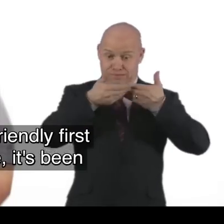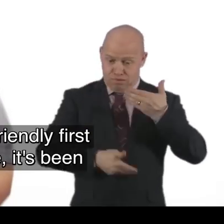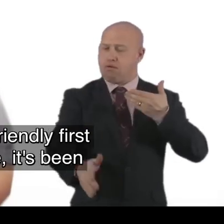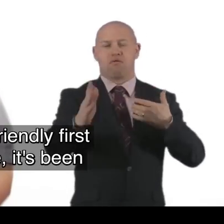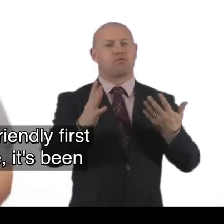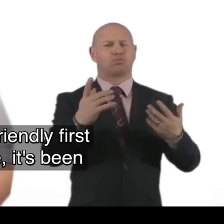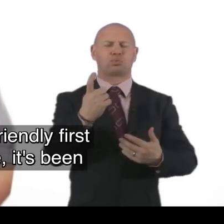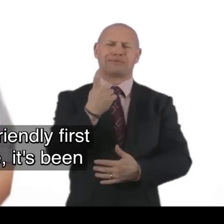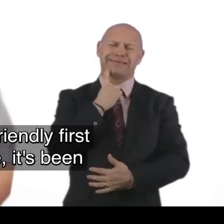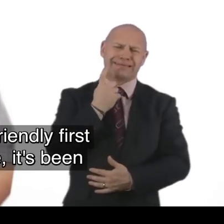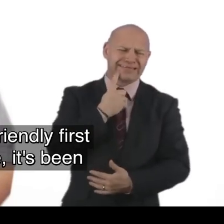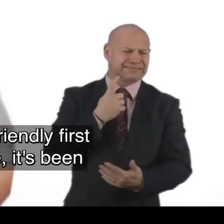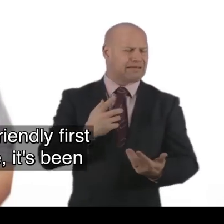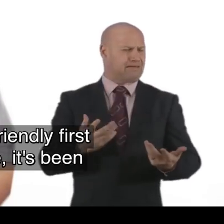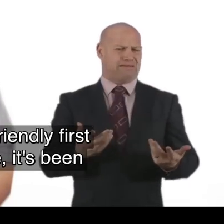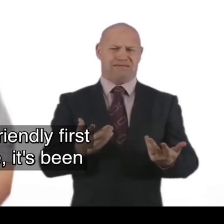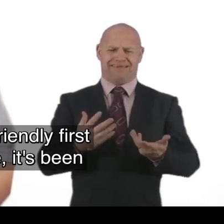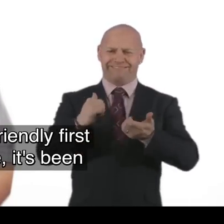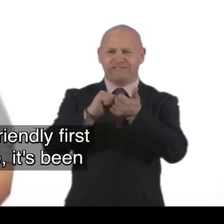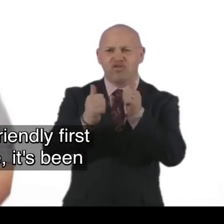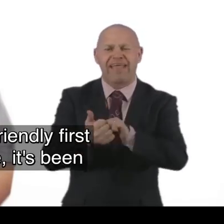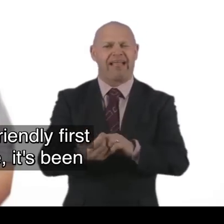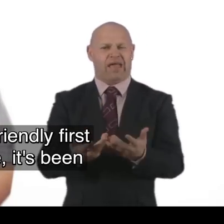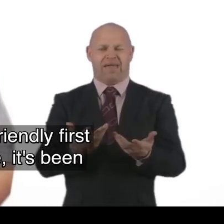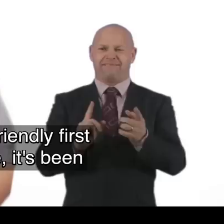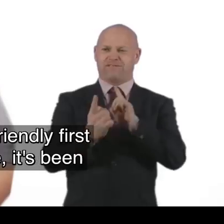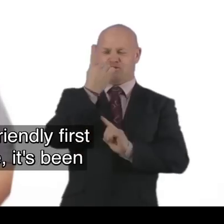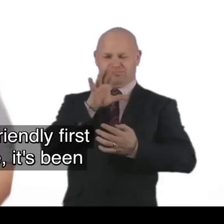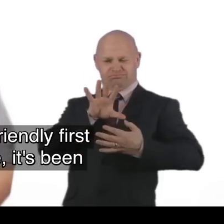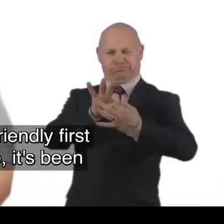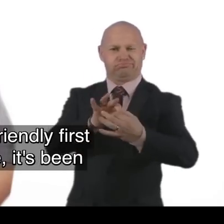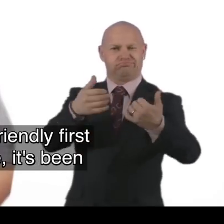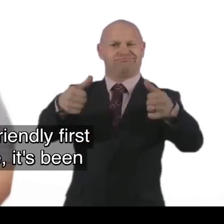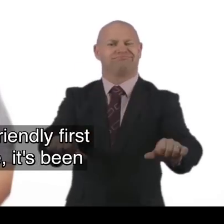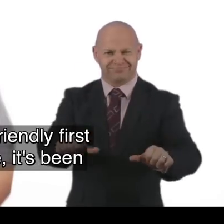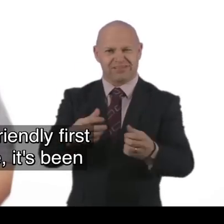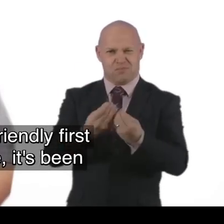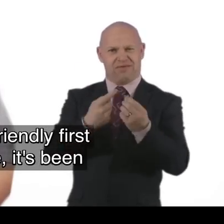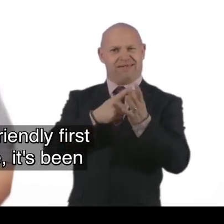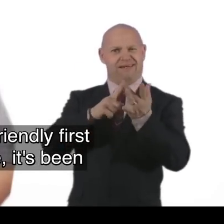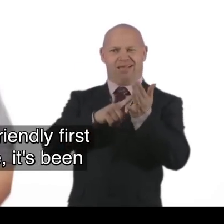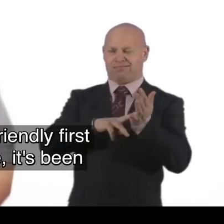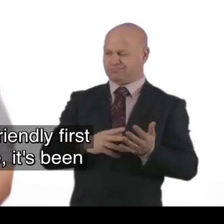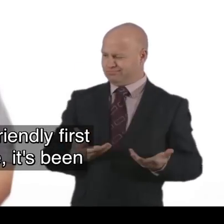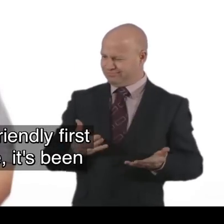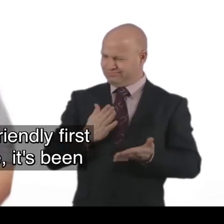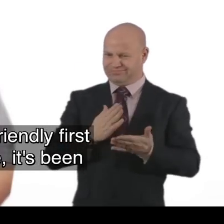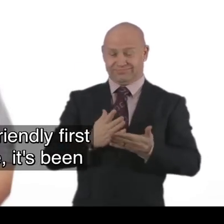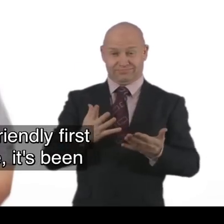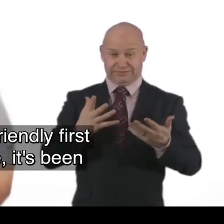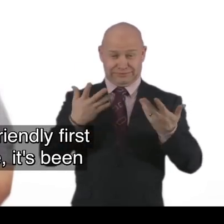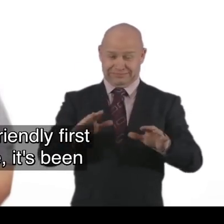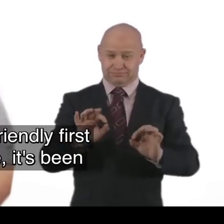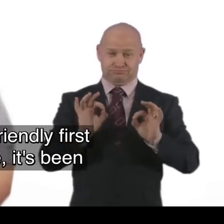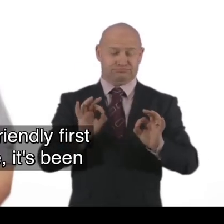So. took it from there. So. It was a very easy. Uh. Friendly. First contact. With AILN. And. Um.